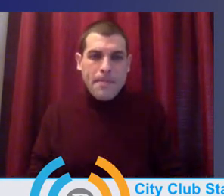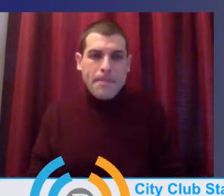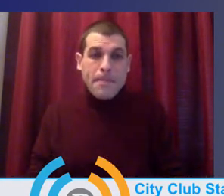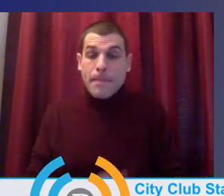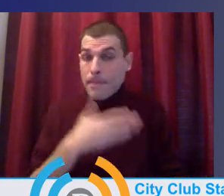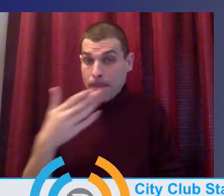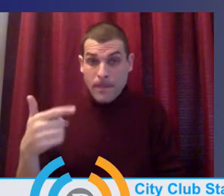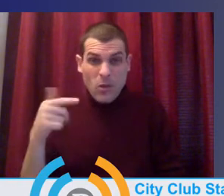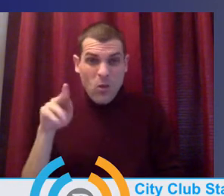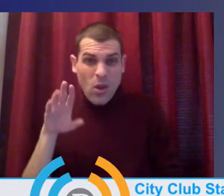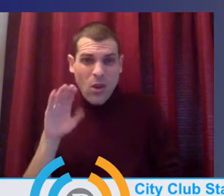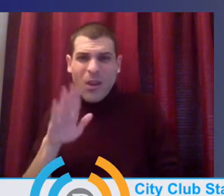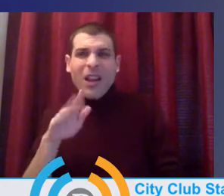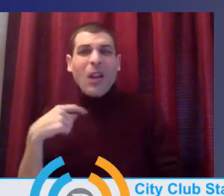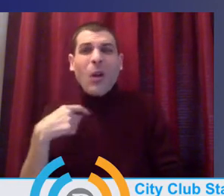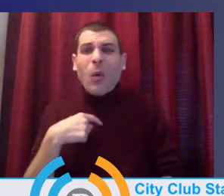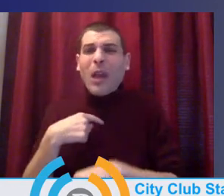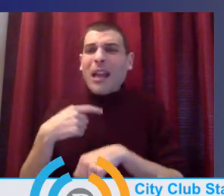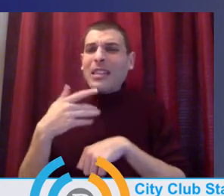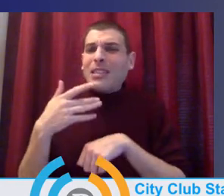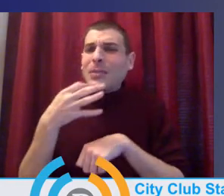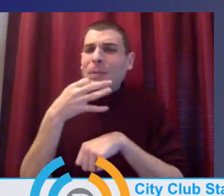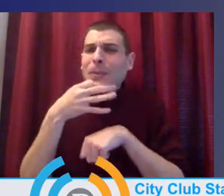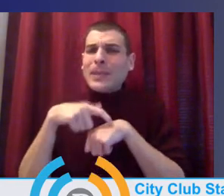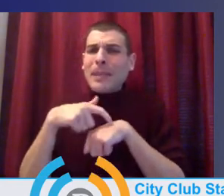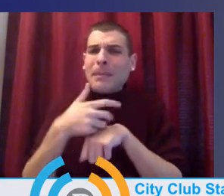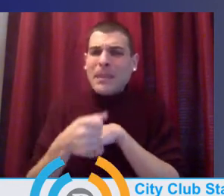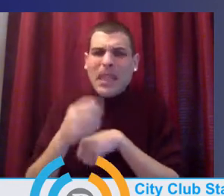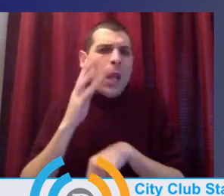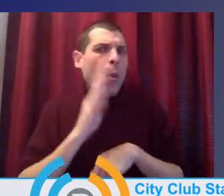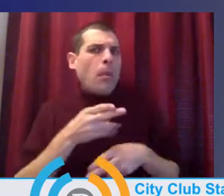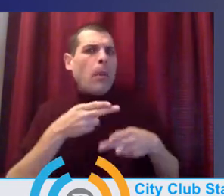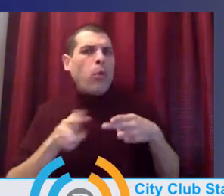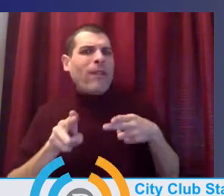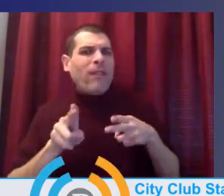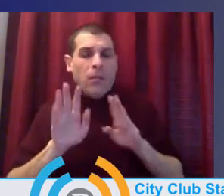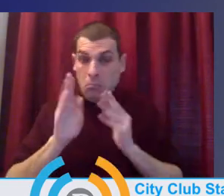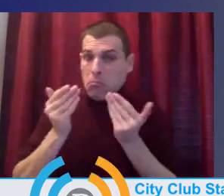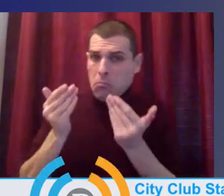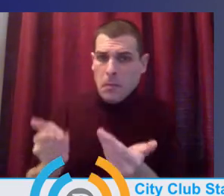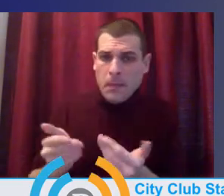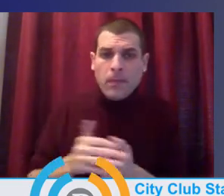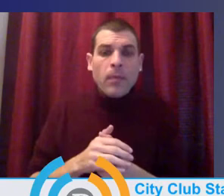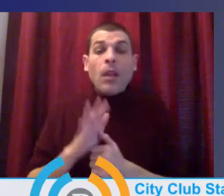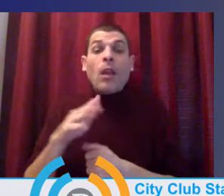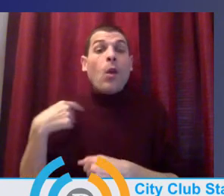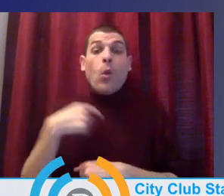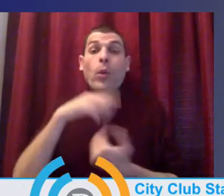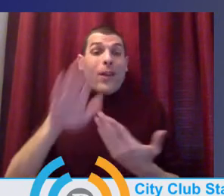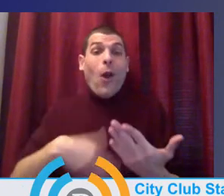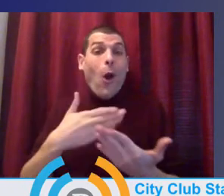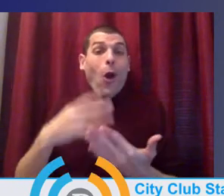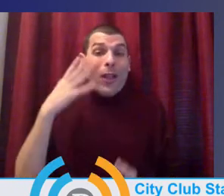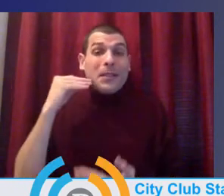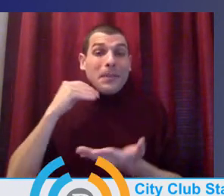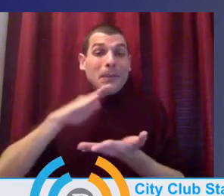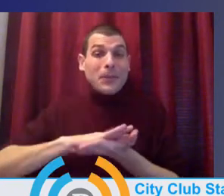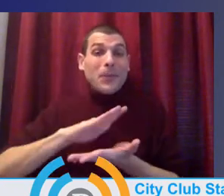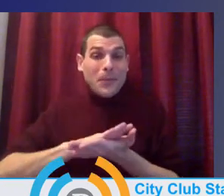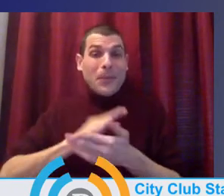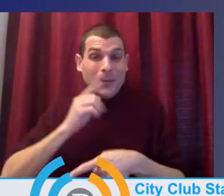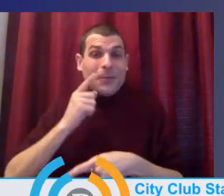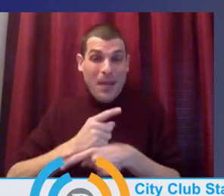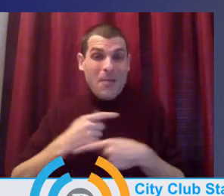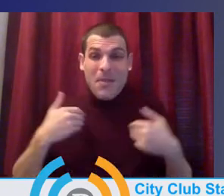for it. We're running short on time. Perez. Yep. Go for it. Sure. Look, we all went to school. We have very traditional pervasive views.